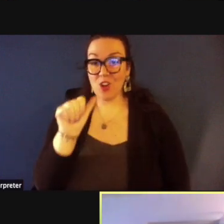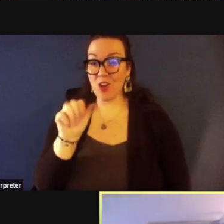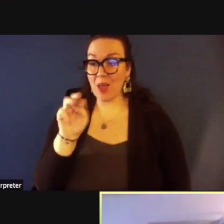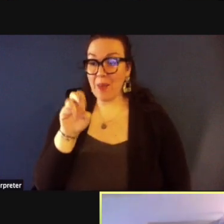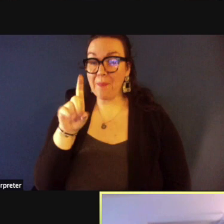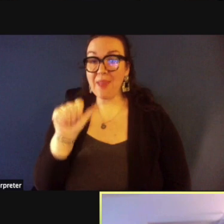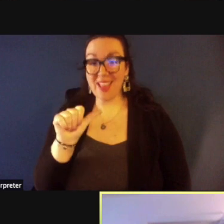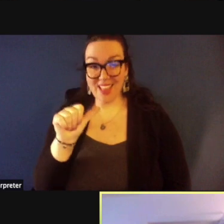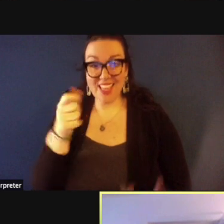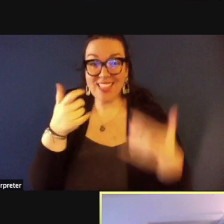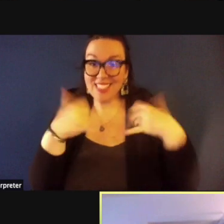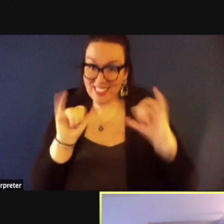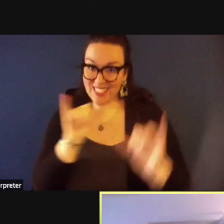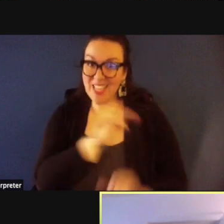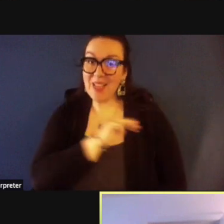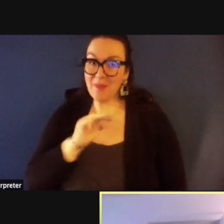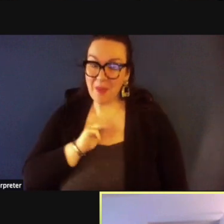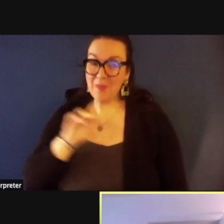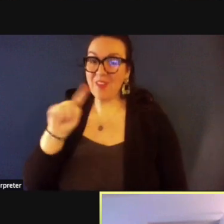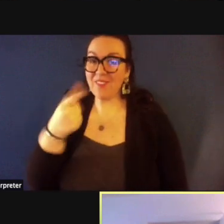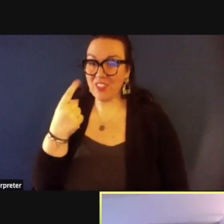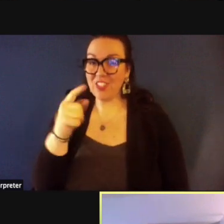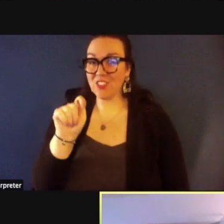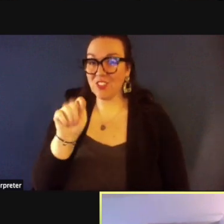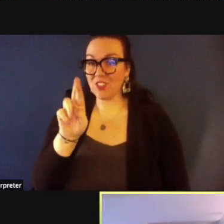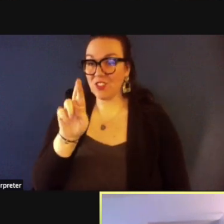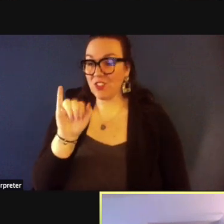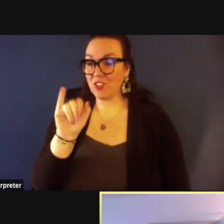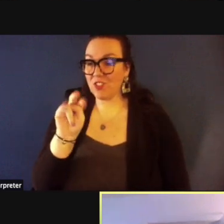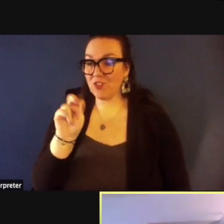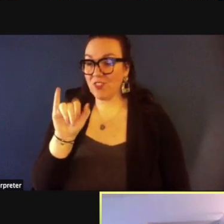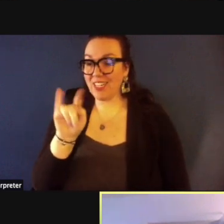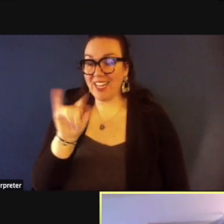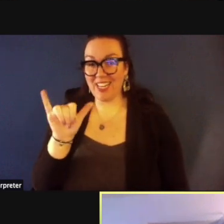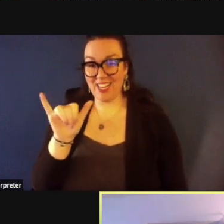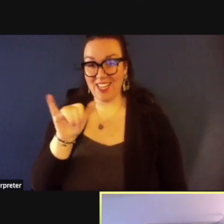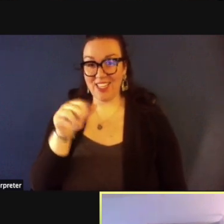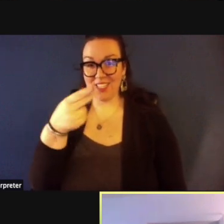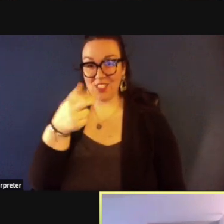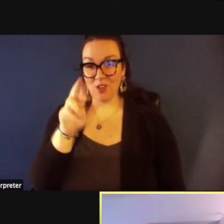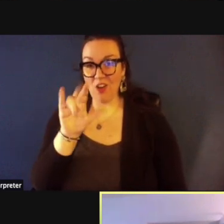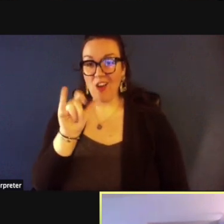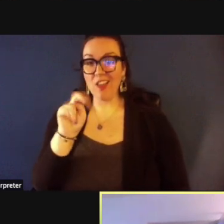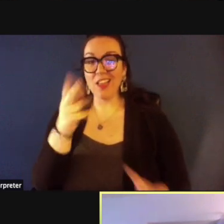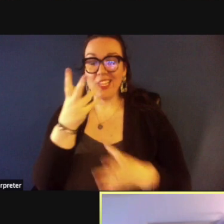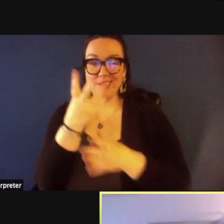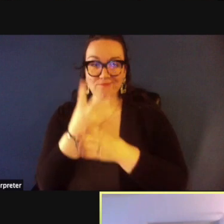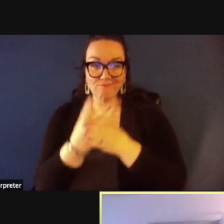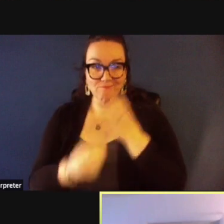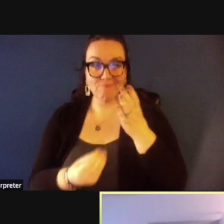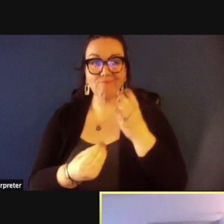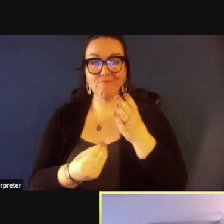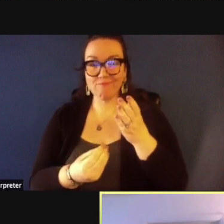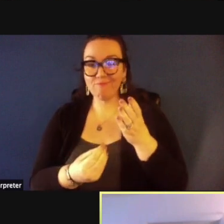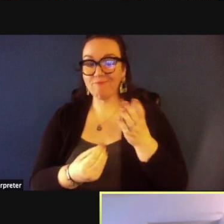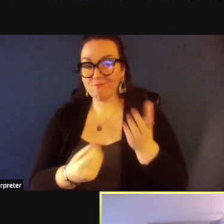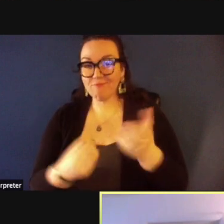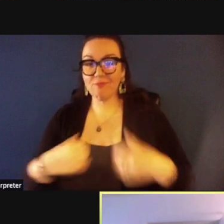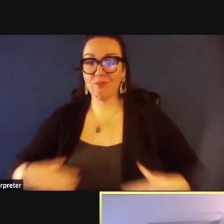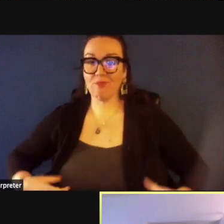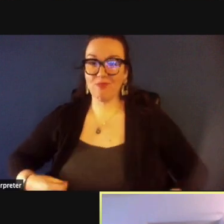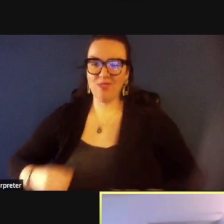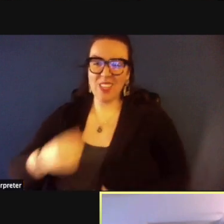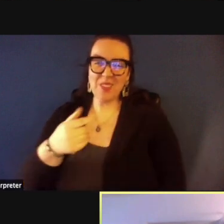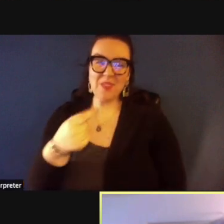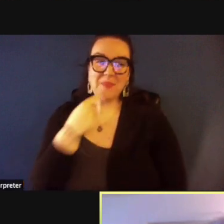still uh is a member of first trinity uh so harlan has passed away uh for some not now we miss harlan